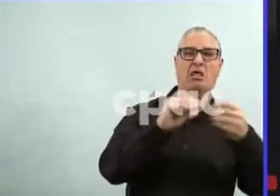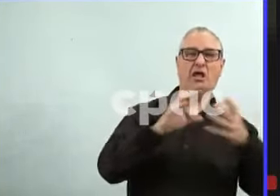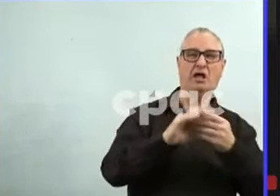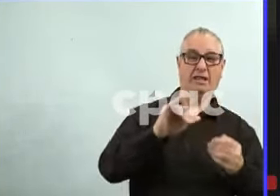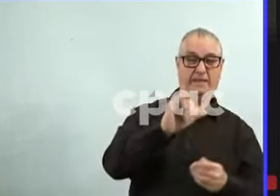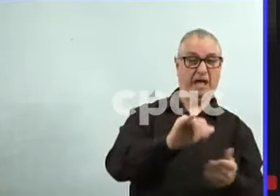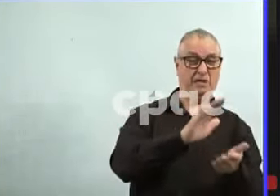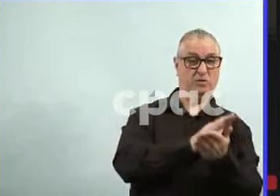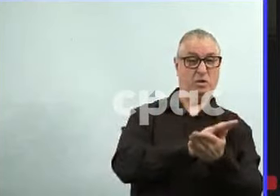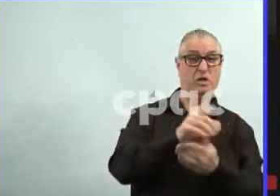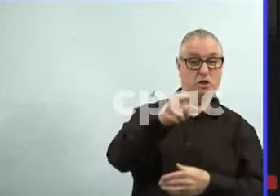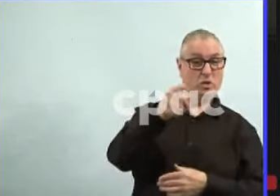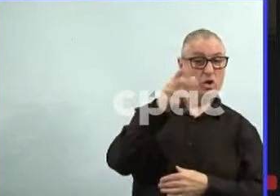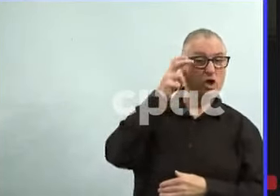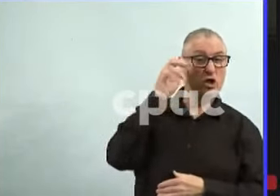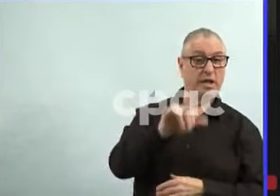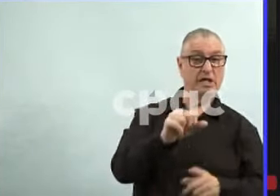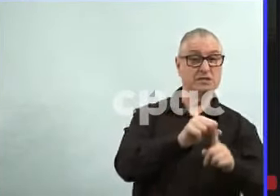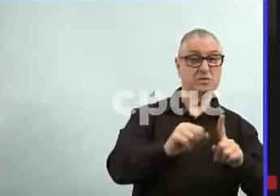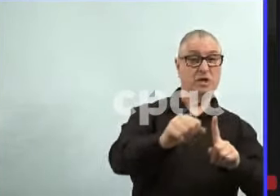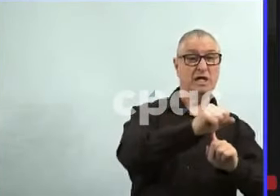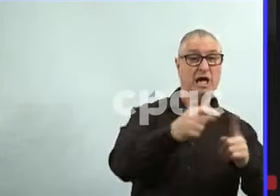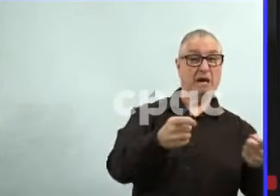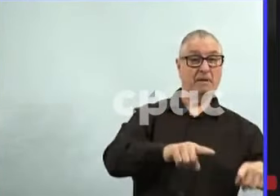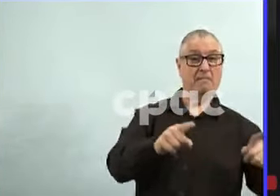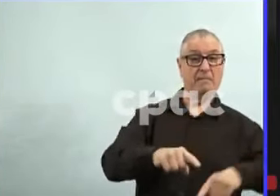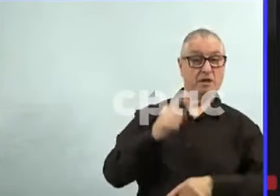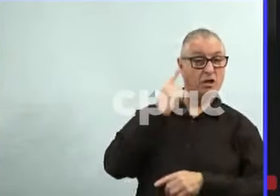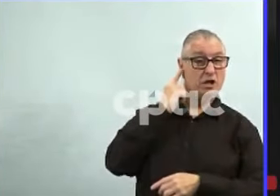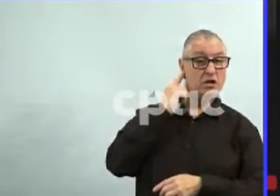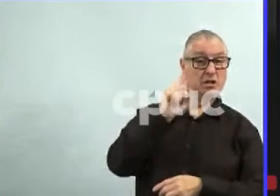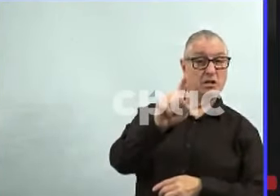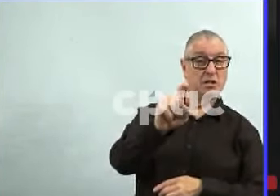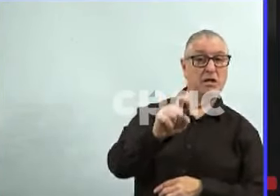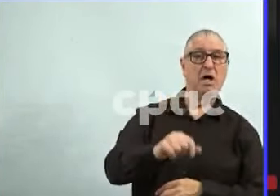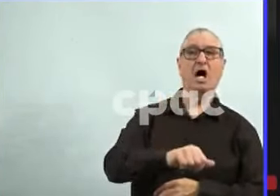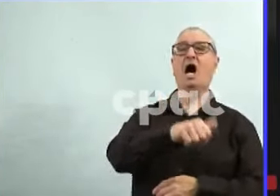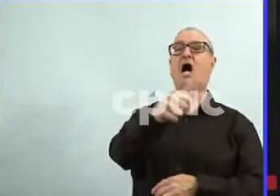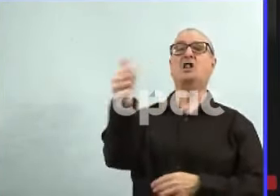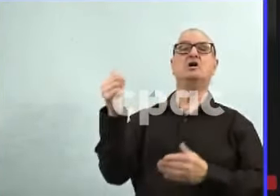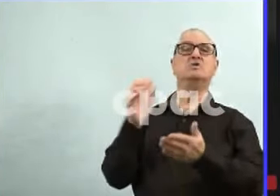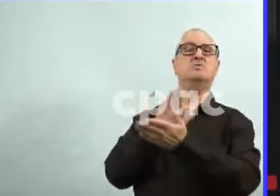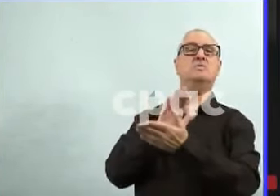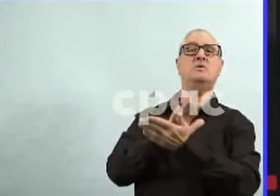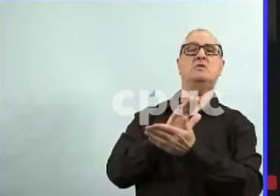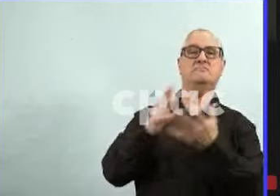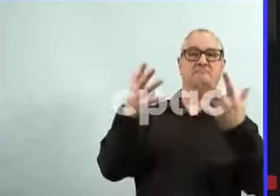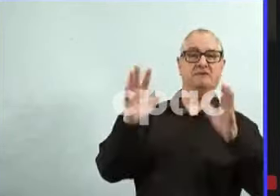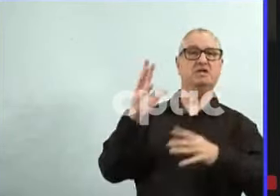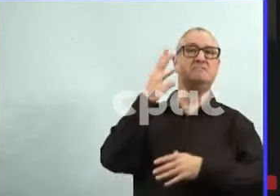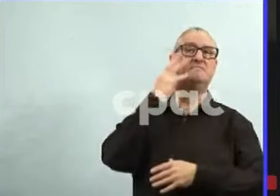of this instance at, have you been hearing about this at any other school vaccination clinic?